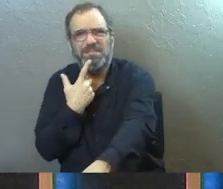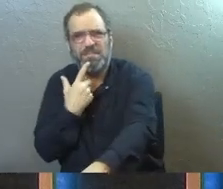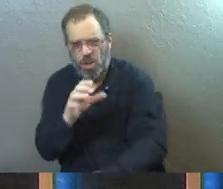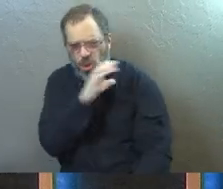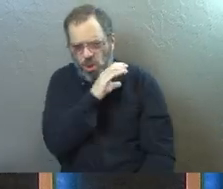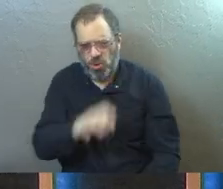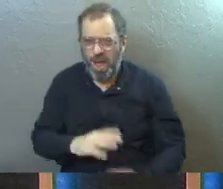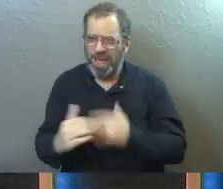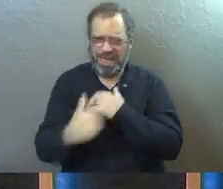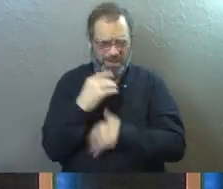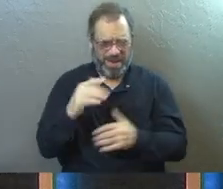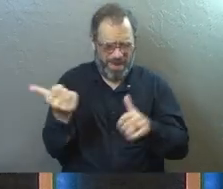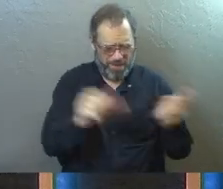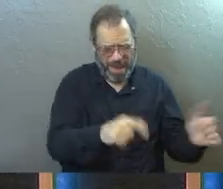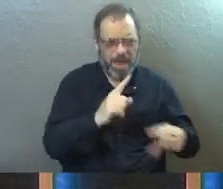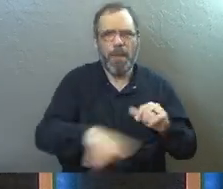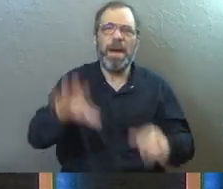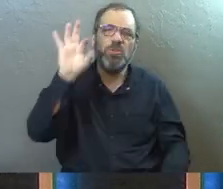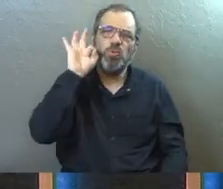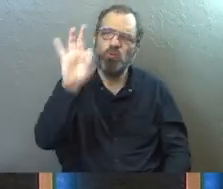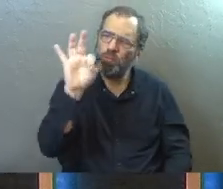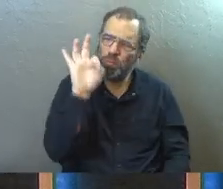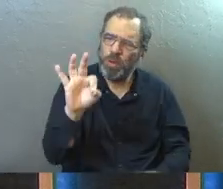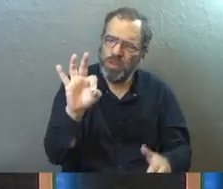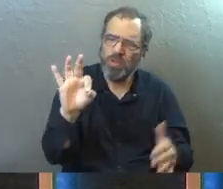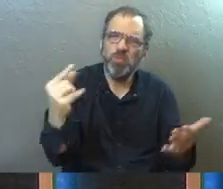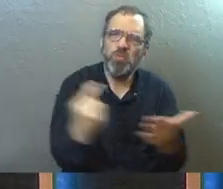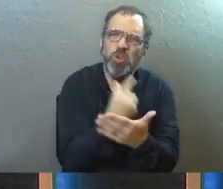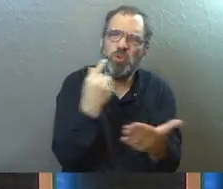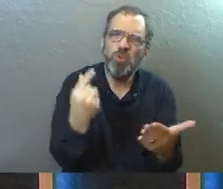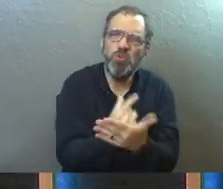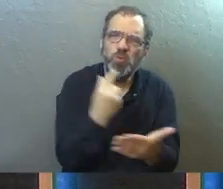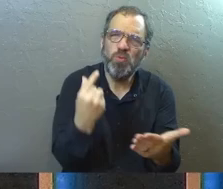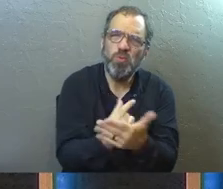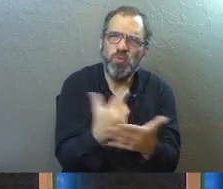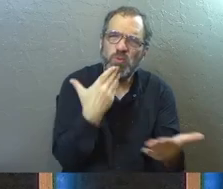For Christ didn't send me to baptize, but to preach the good news.